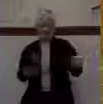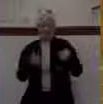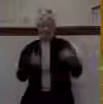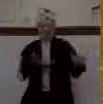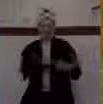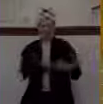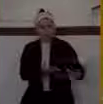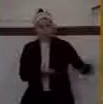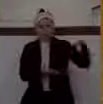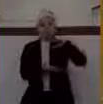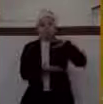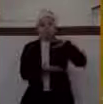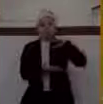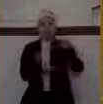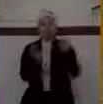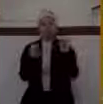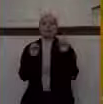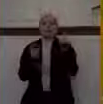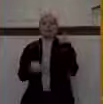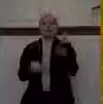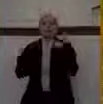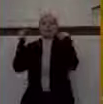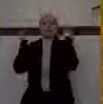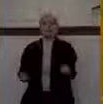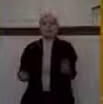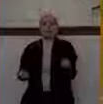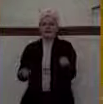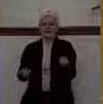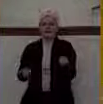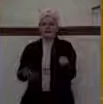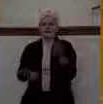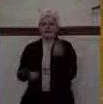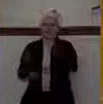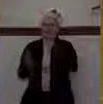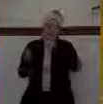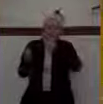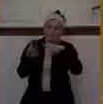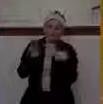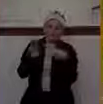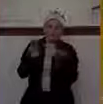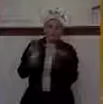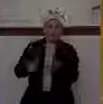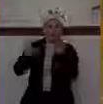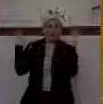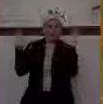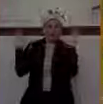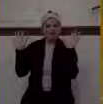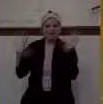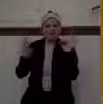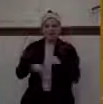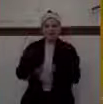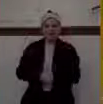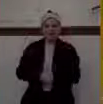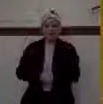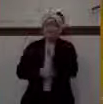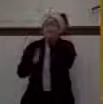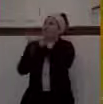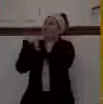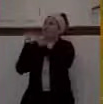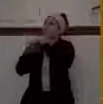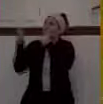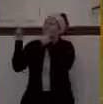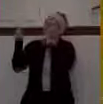nothing. We're right where we need to be. That was their perception. But the reality was, Jesus says, no, you're wretched,